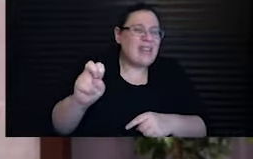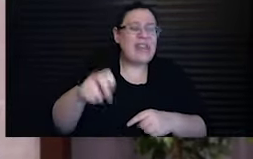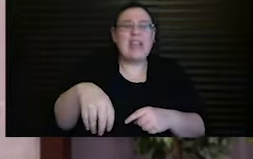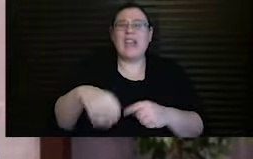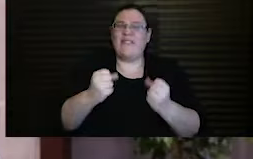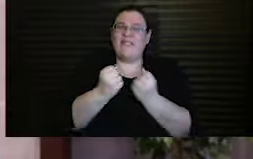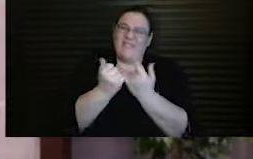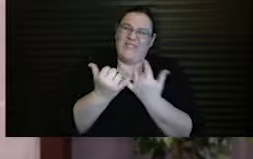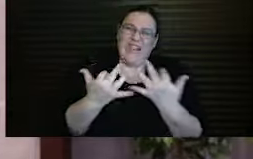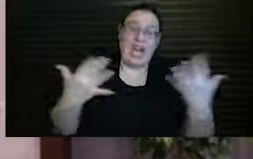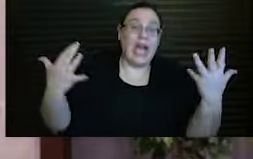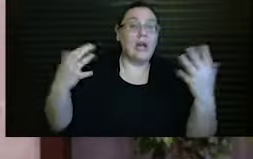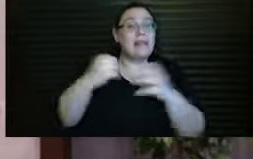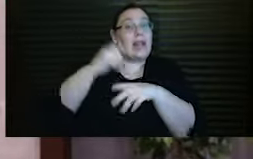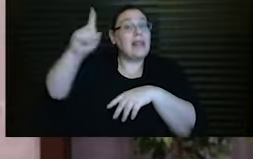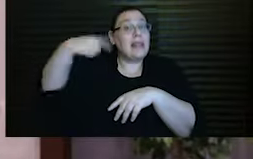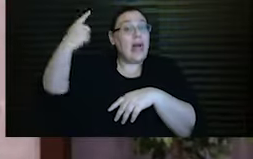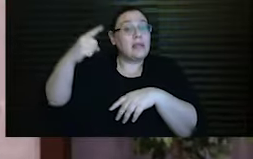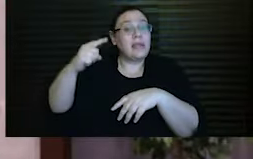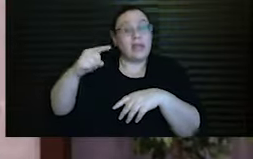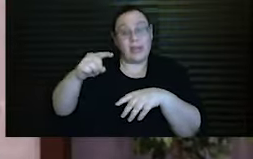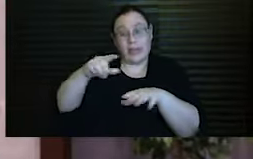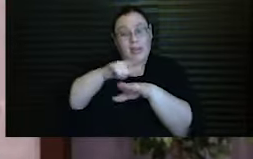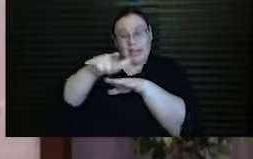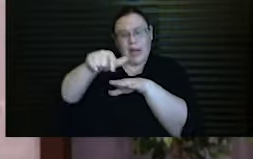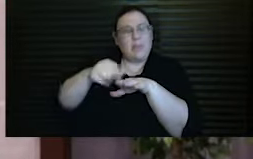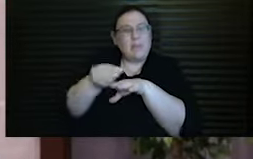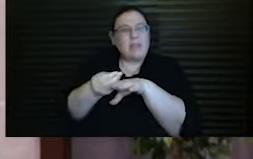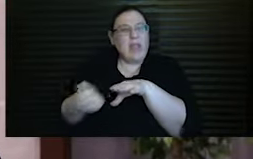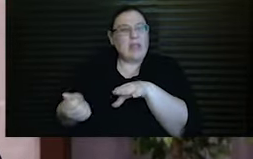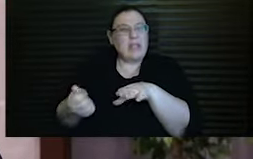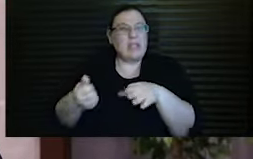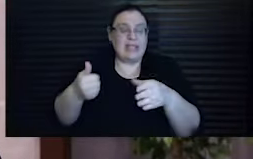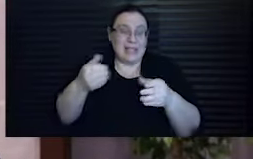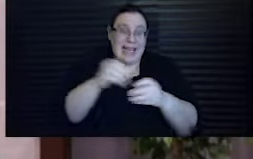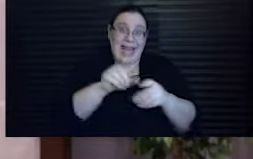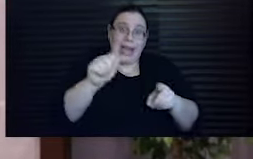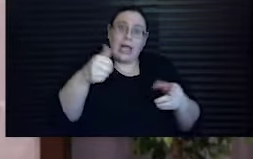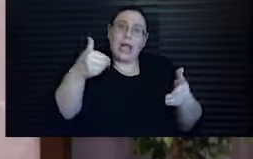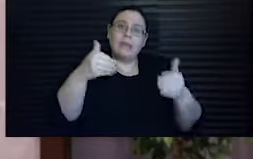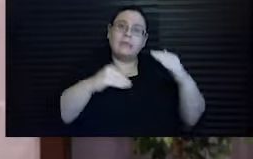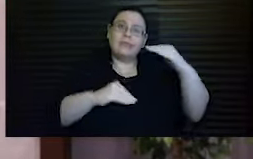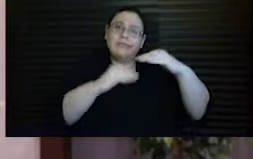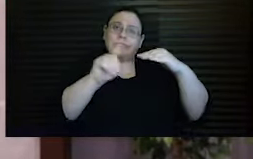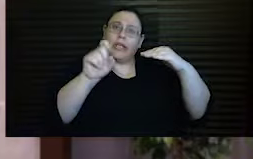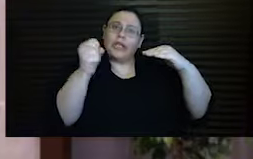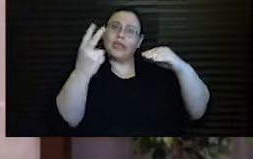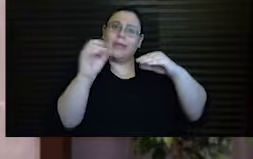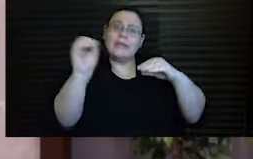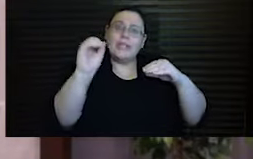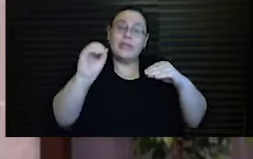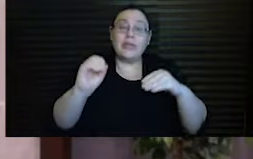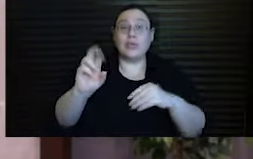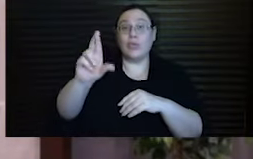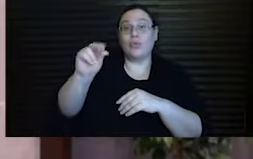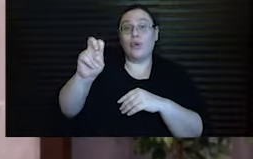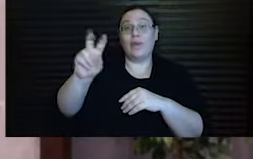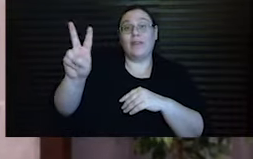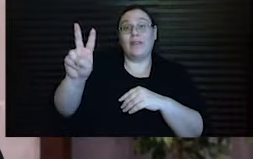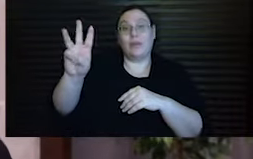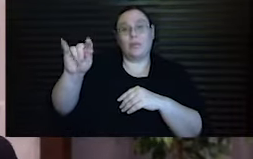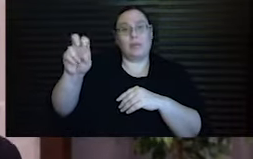London was melting as we spoke. was about to hit 112 degrees in Los Angeles. Roe had been overturned.